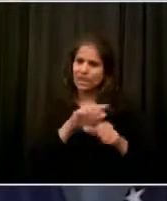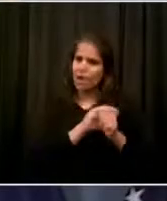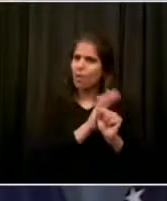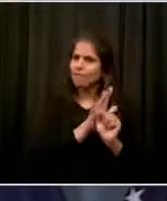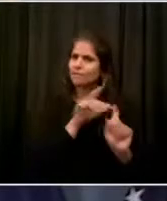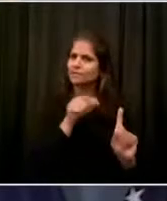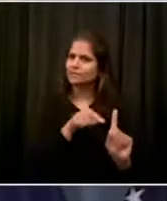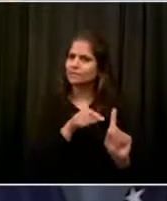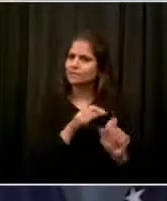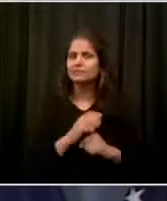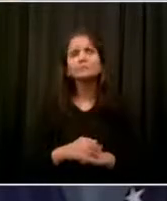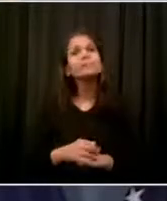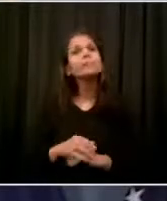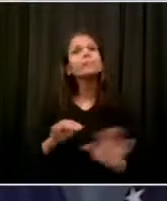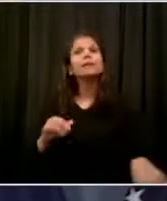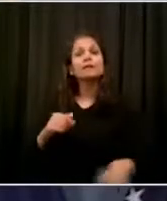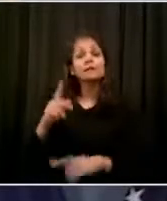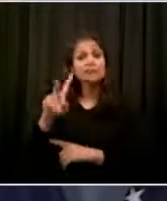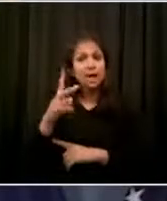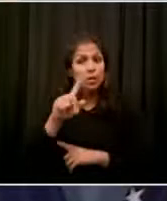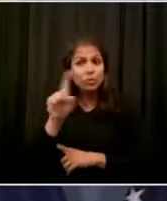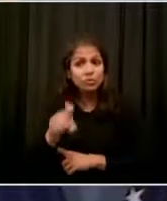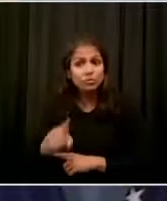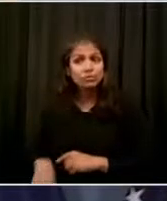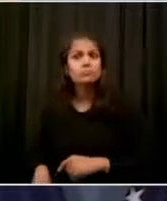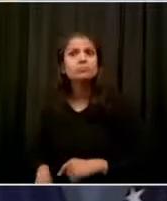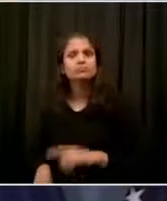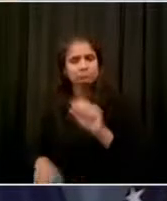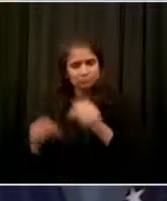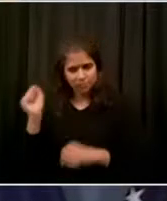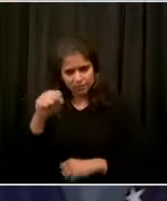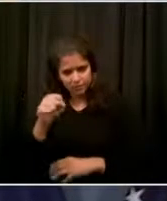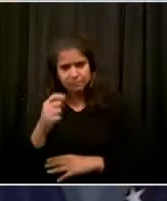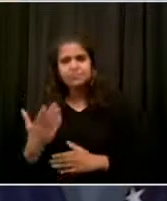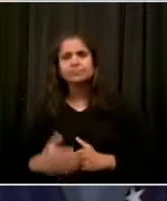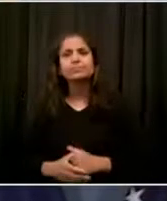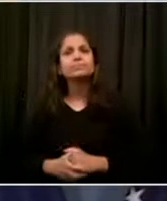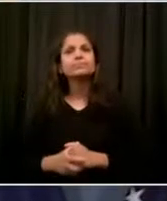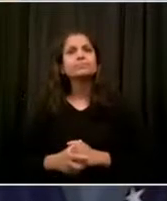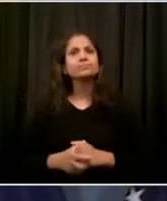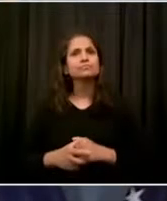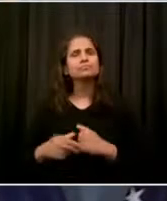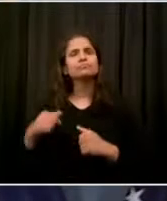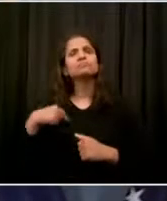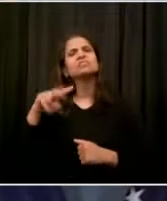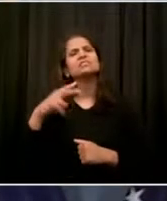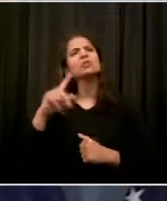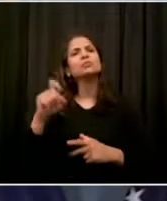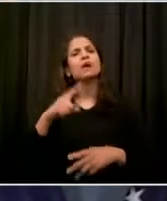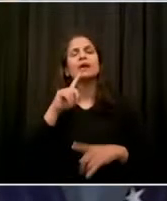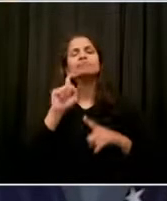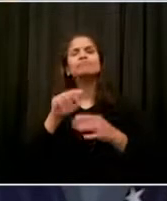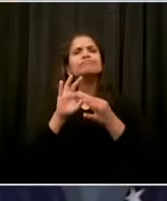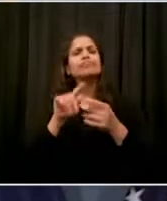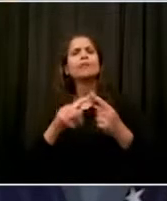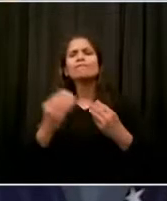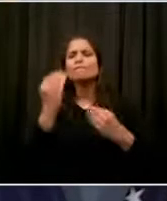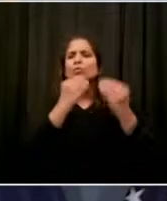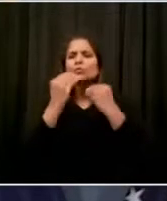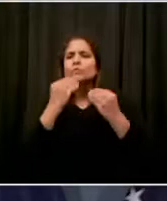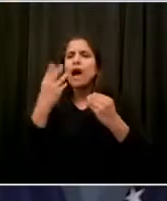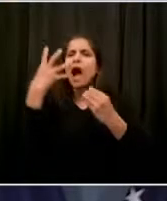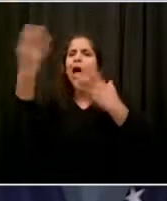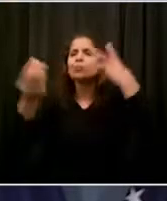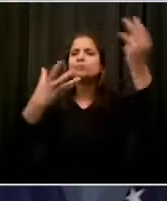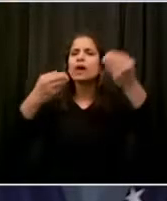My second question has to do with outdoor dining and phase two in New York. You had indicated it would be the beginning